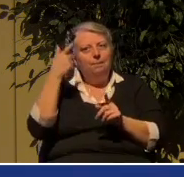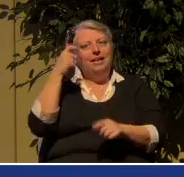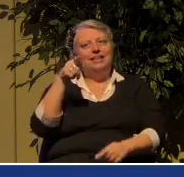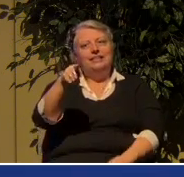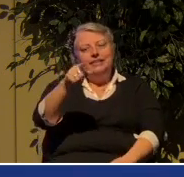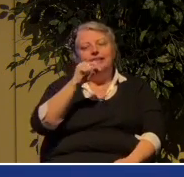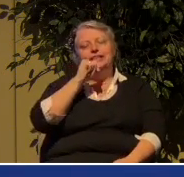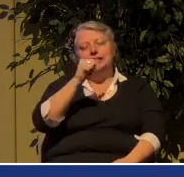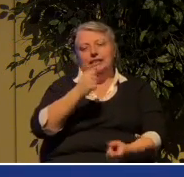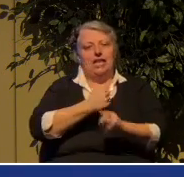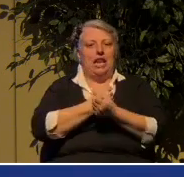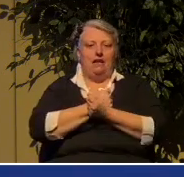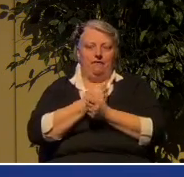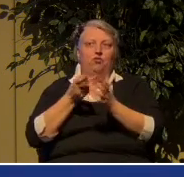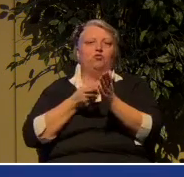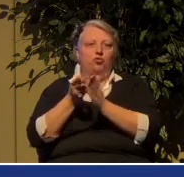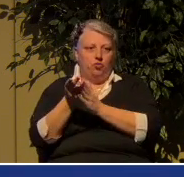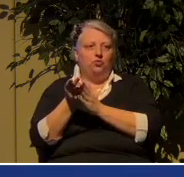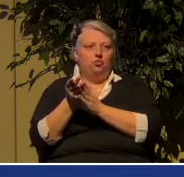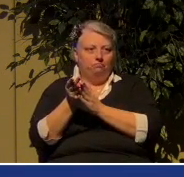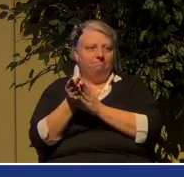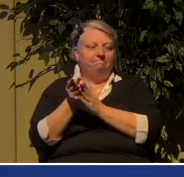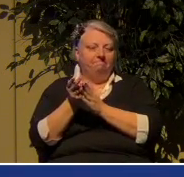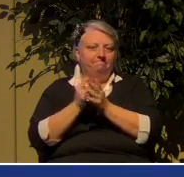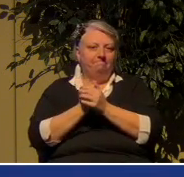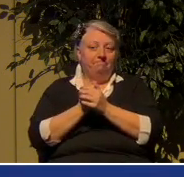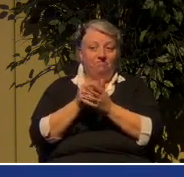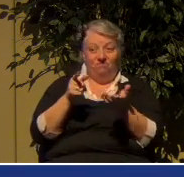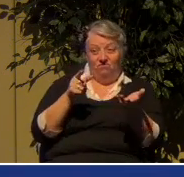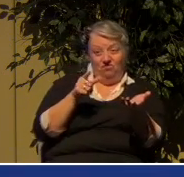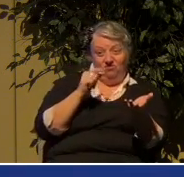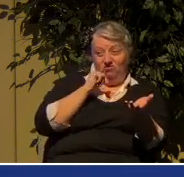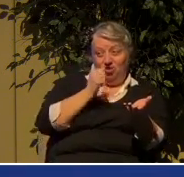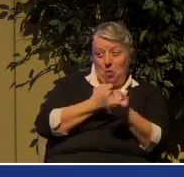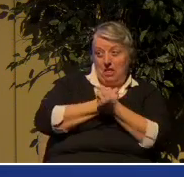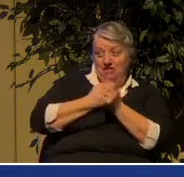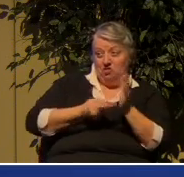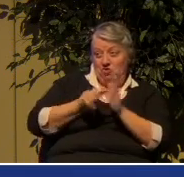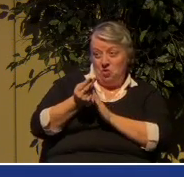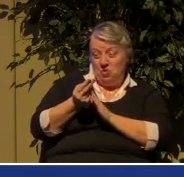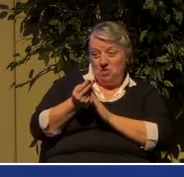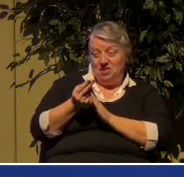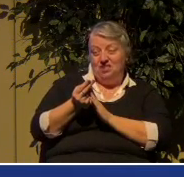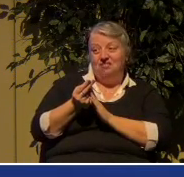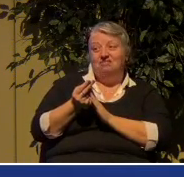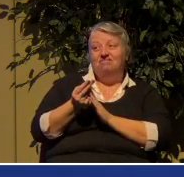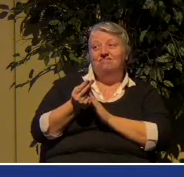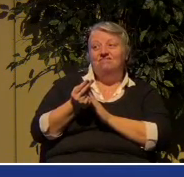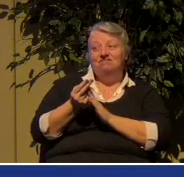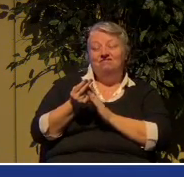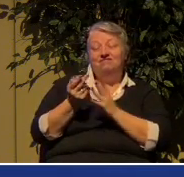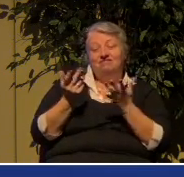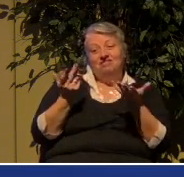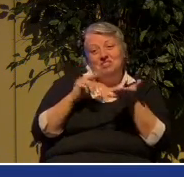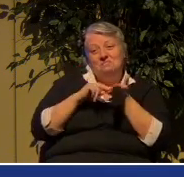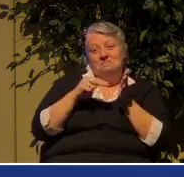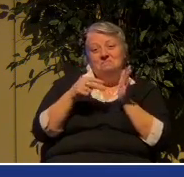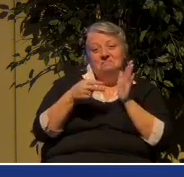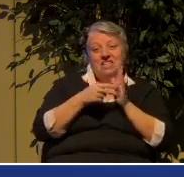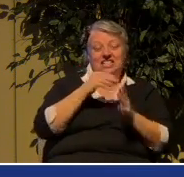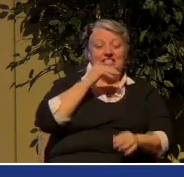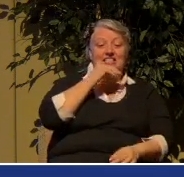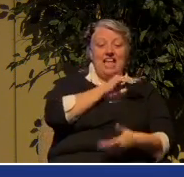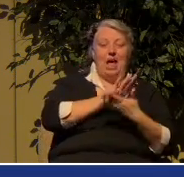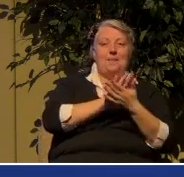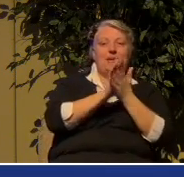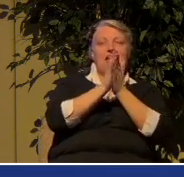truth. And if you don't love the truth, it doesn't take very long before the lie becomes so comfortable that you can live